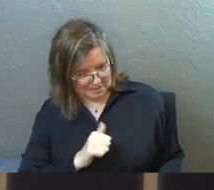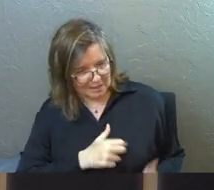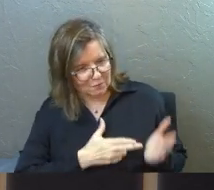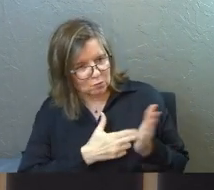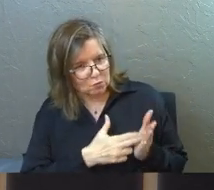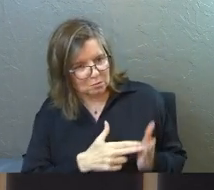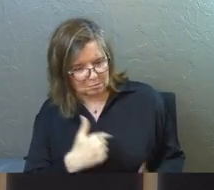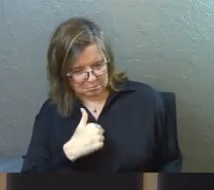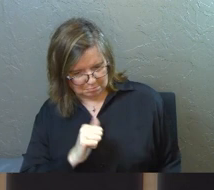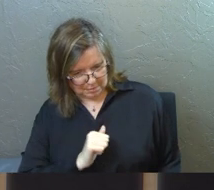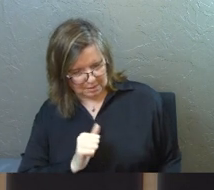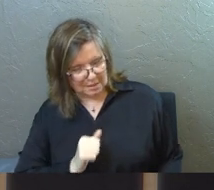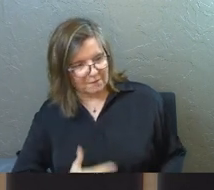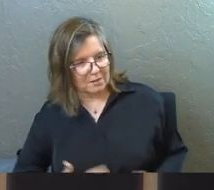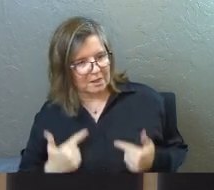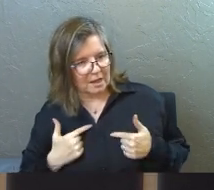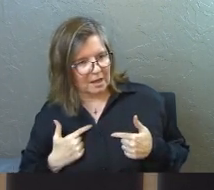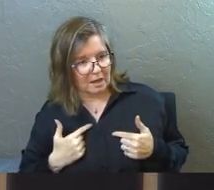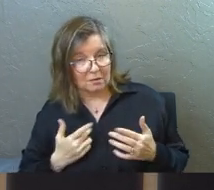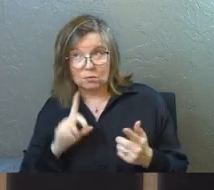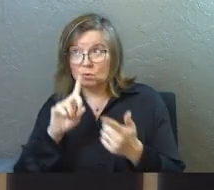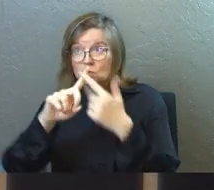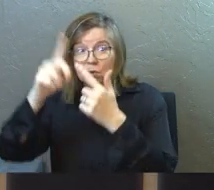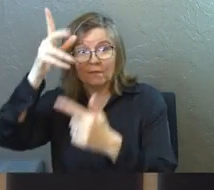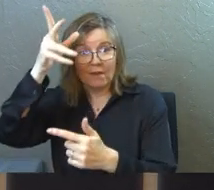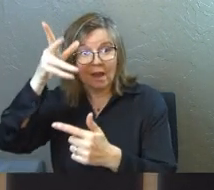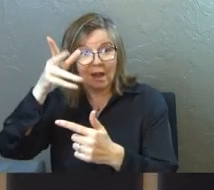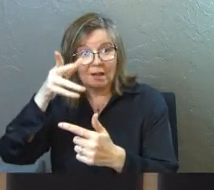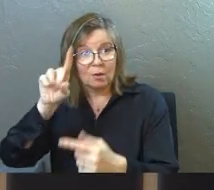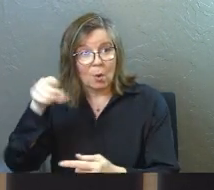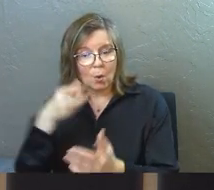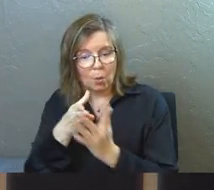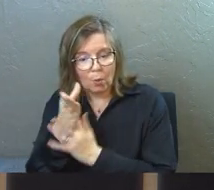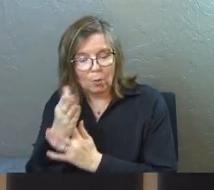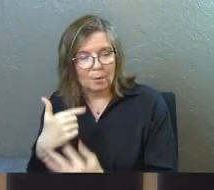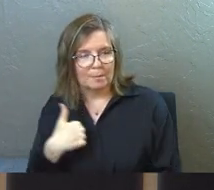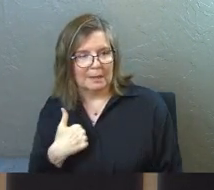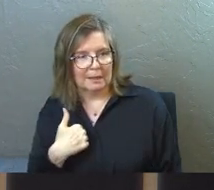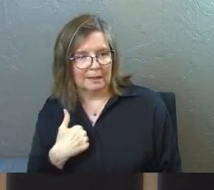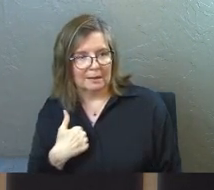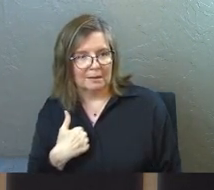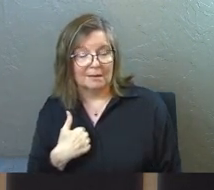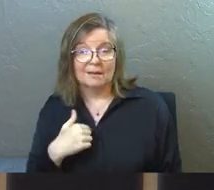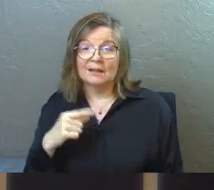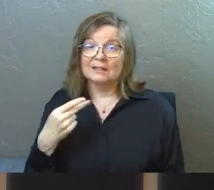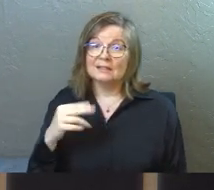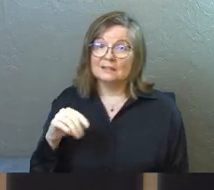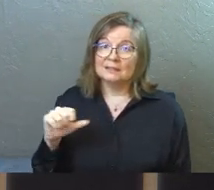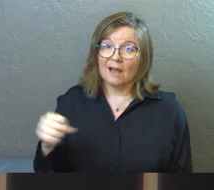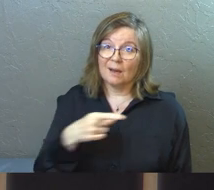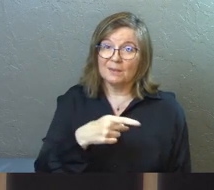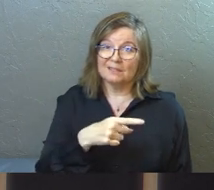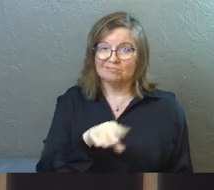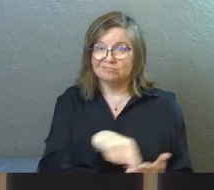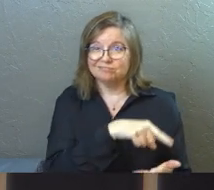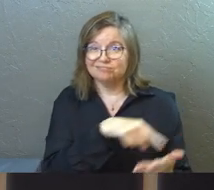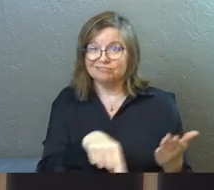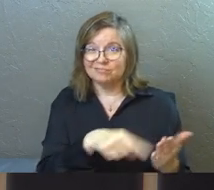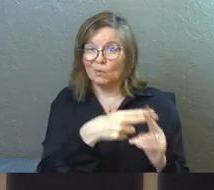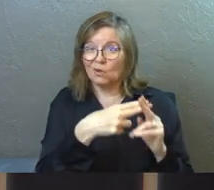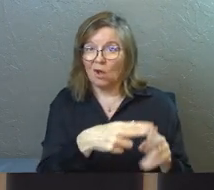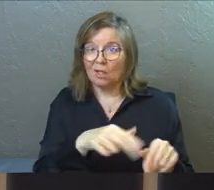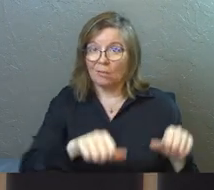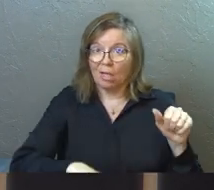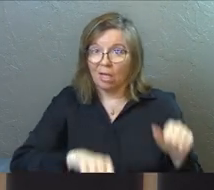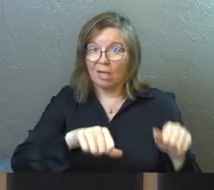No one can come to the Father except through me. Thomas gets a bad rap in church history, yes. We call him doubting